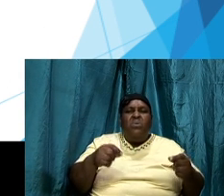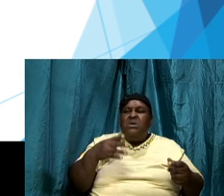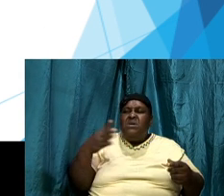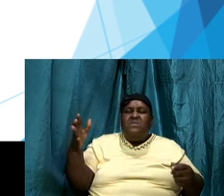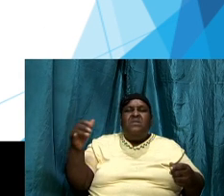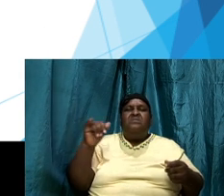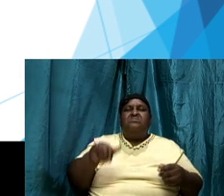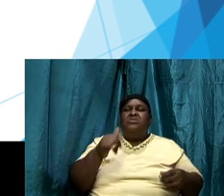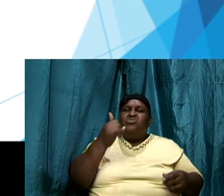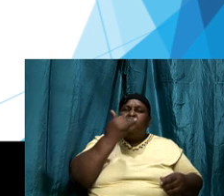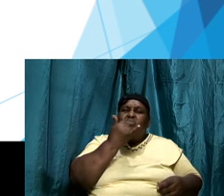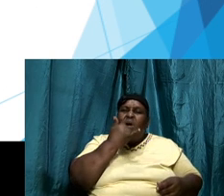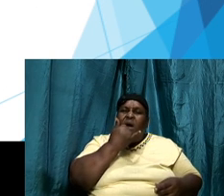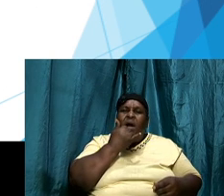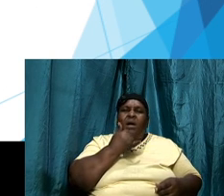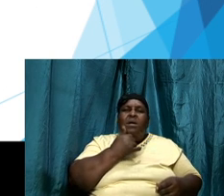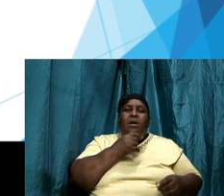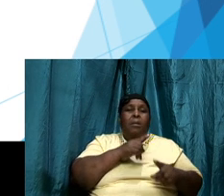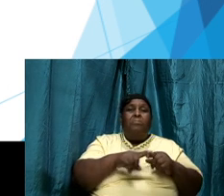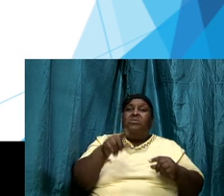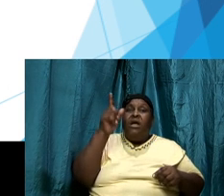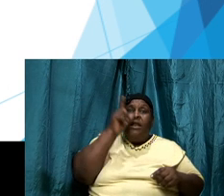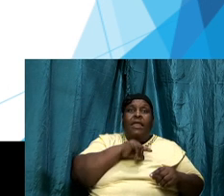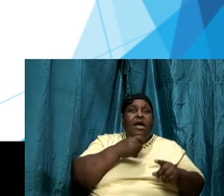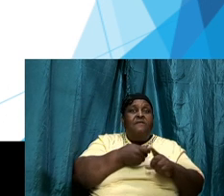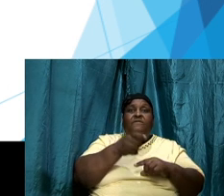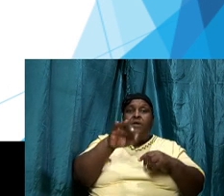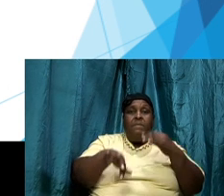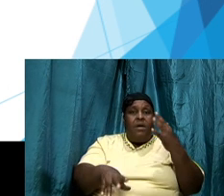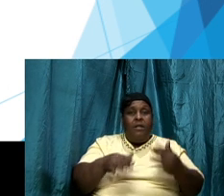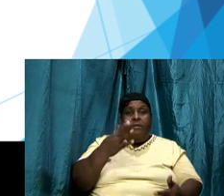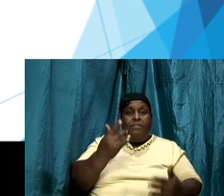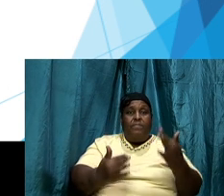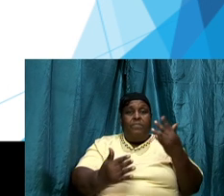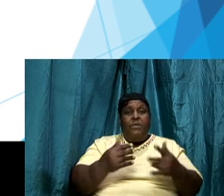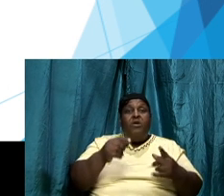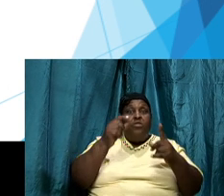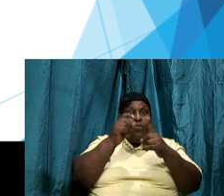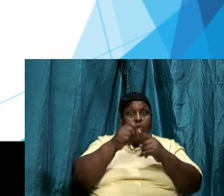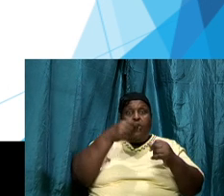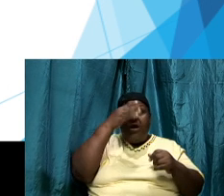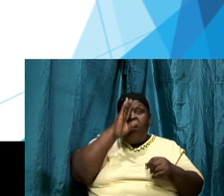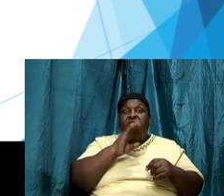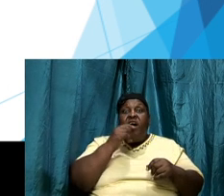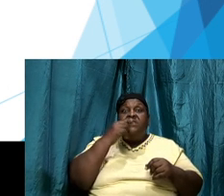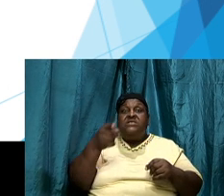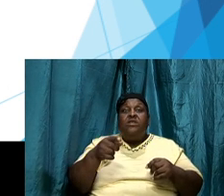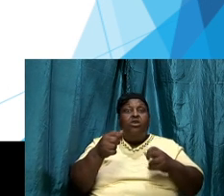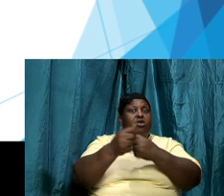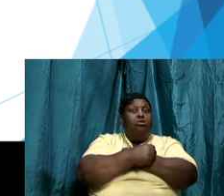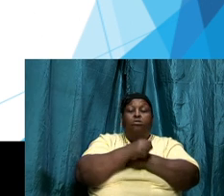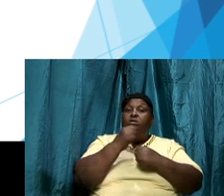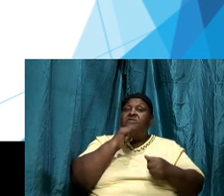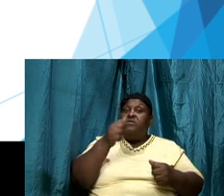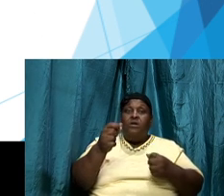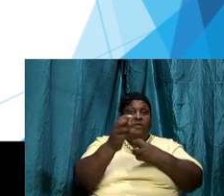give him his time but that's a lie from hell the word of God says love not the world